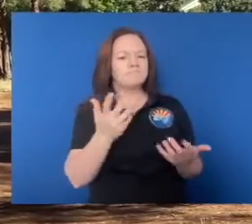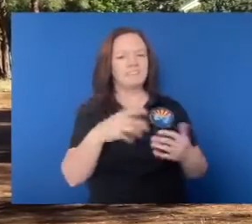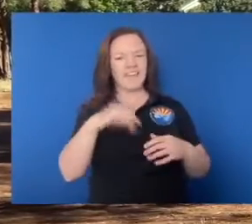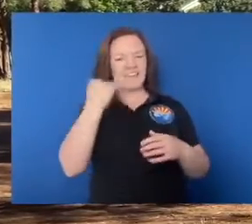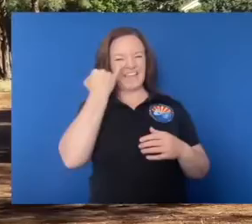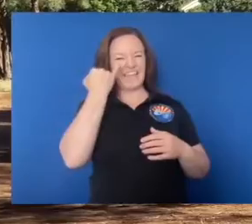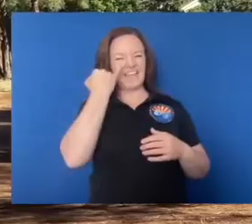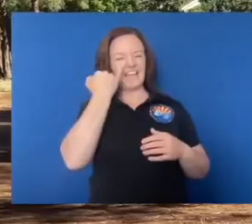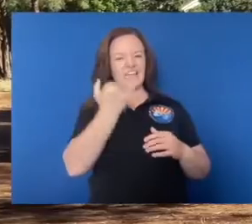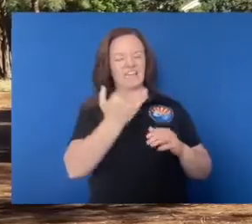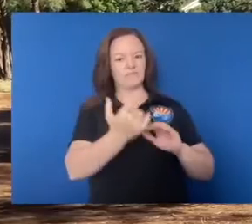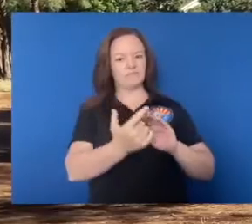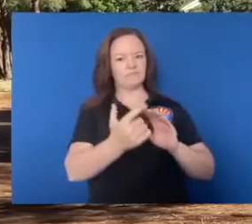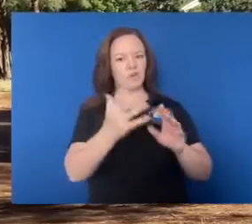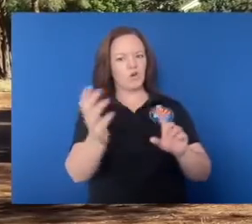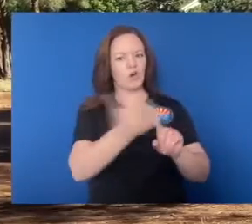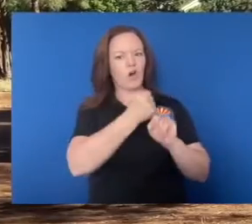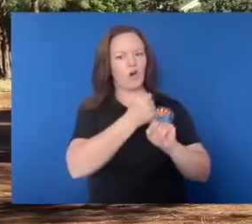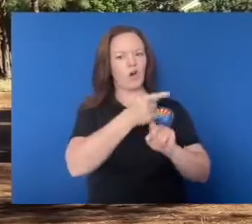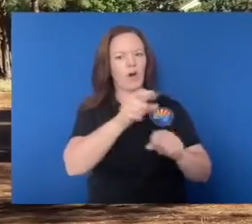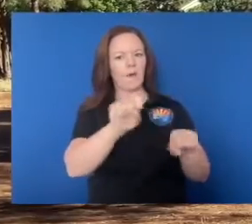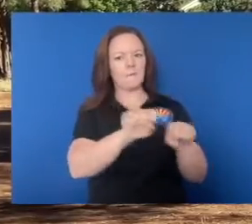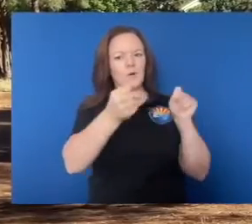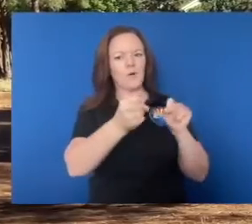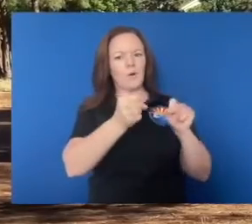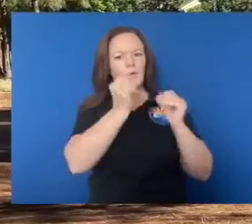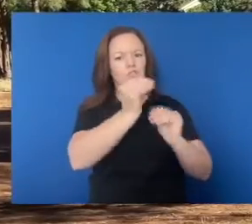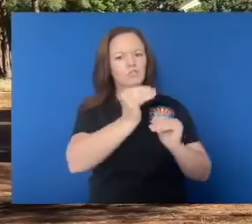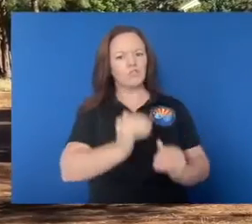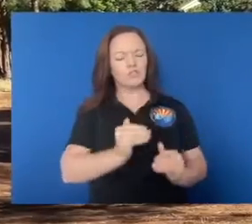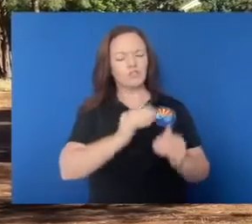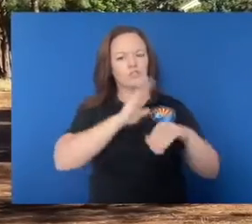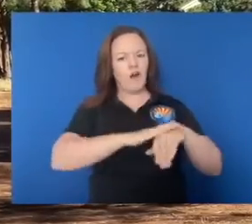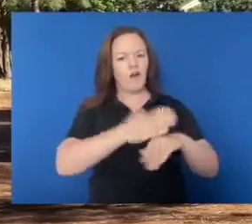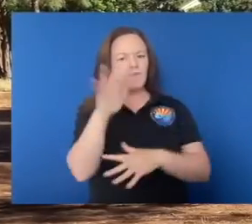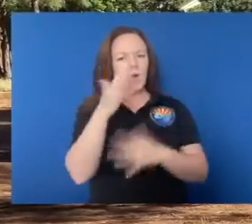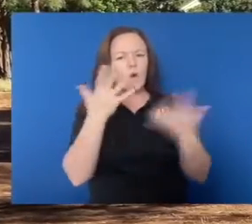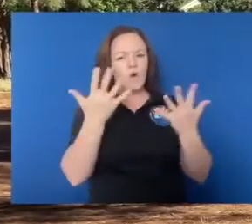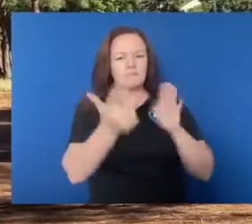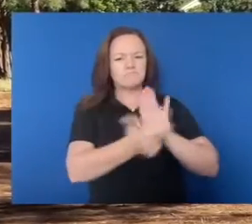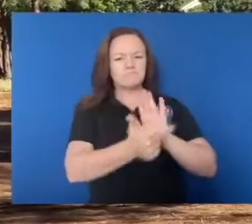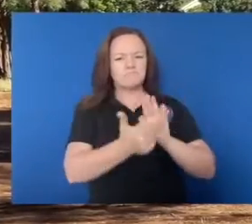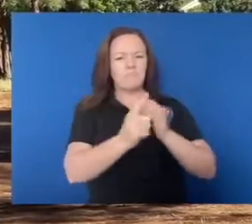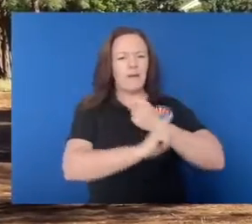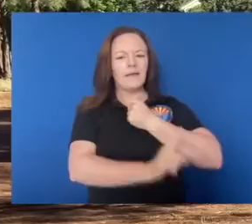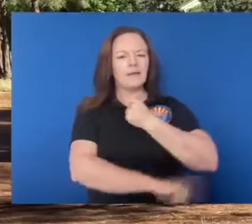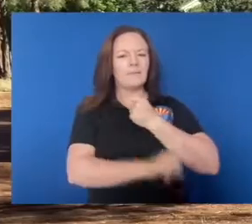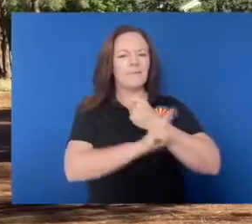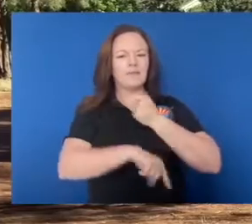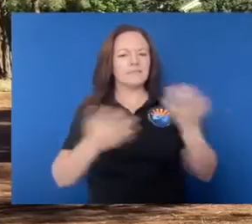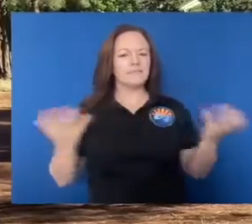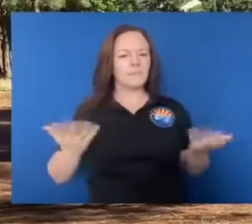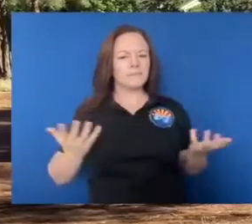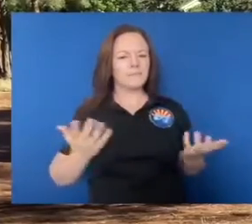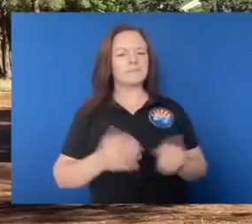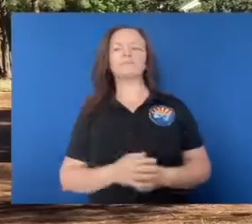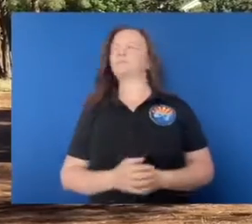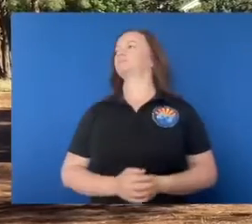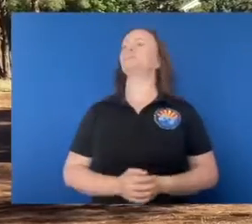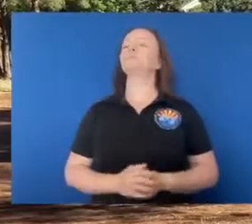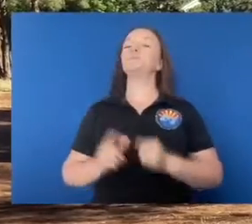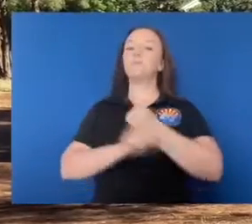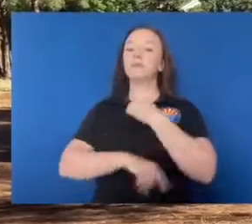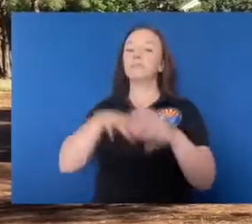are the penalties if someone gets caught violating the restrictions on the forest? So penalties can include